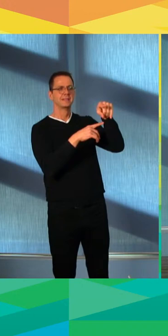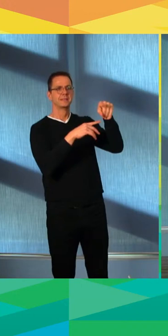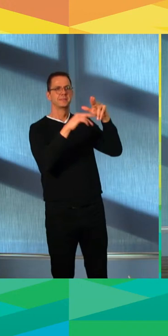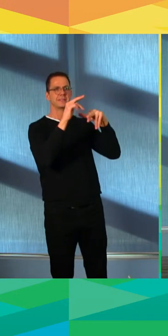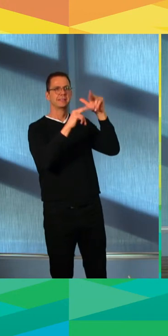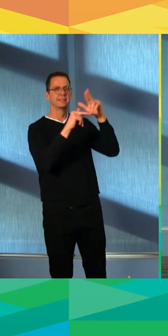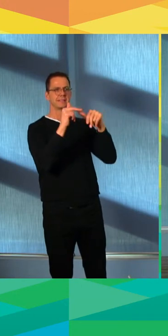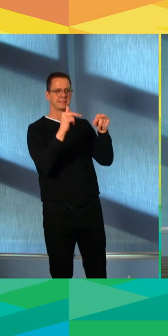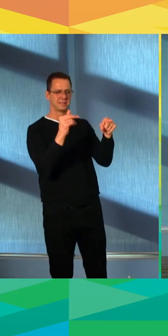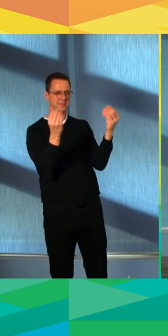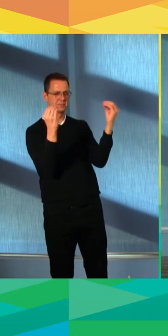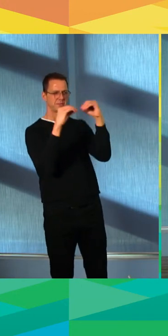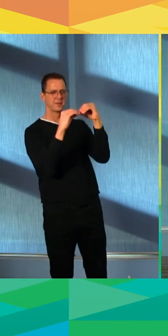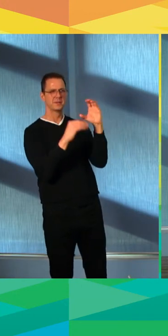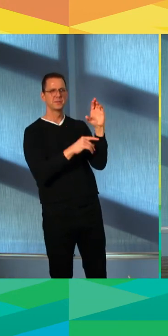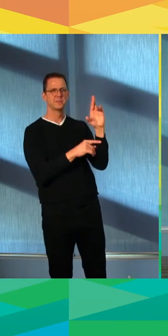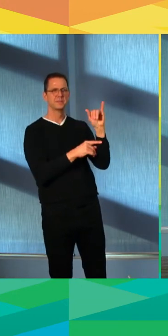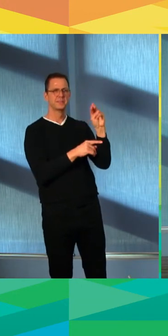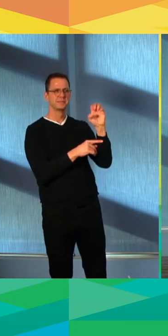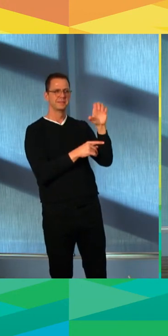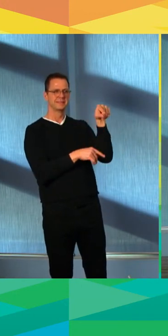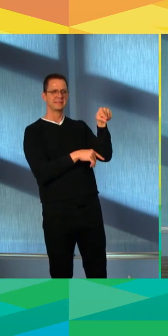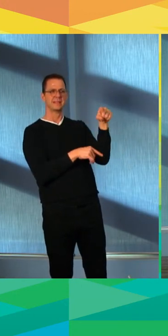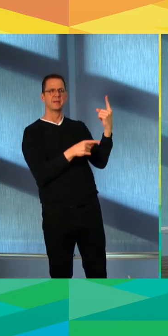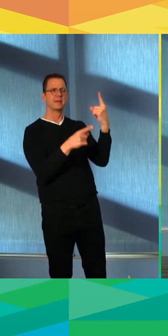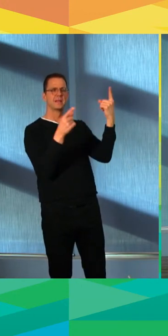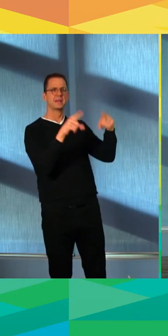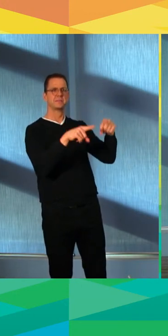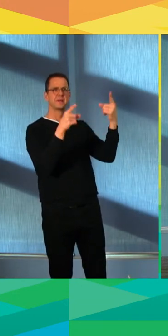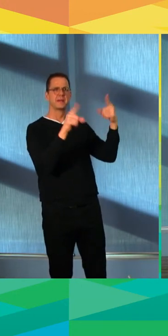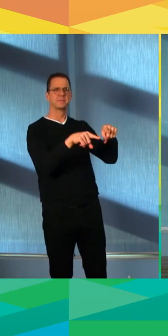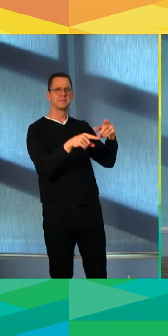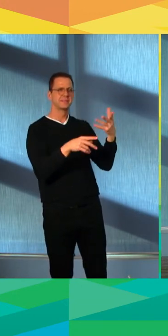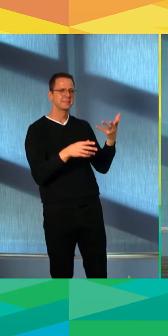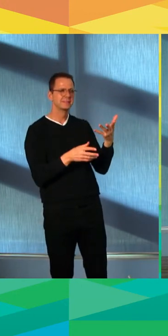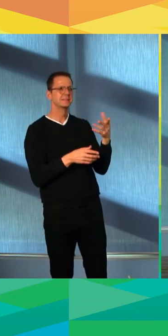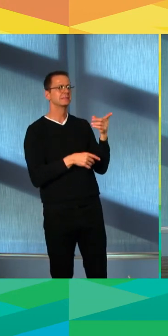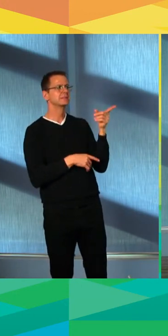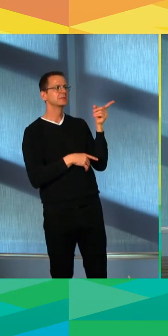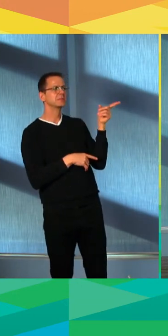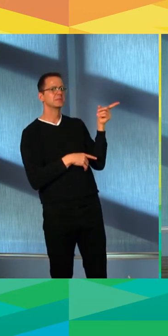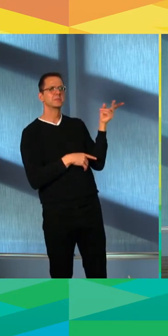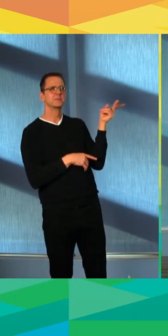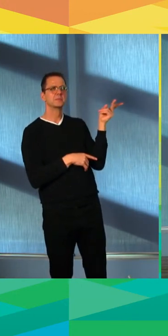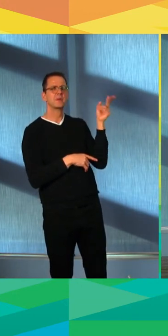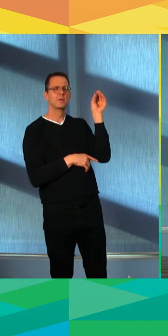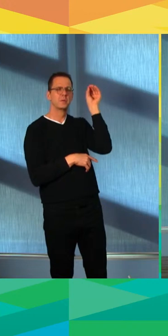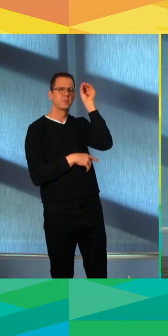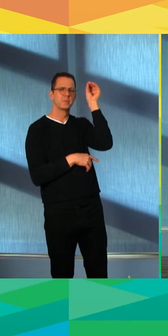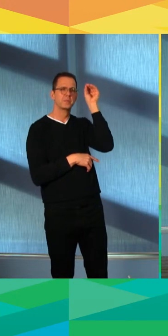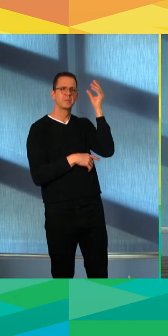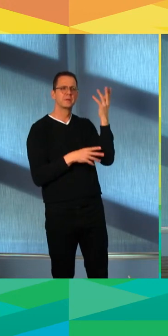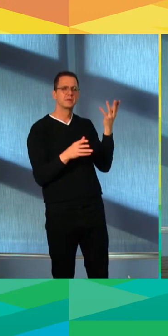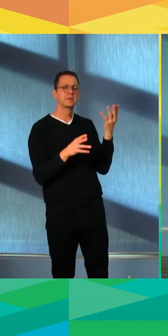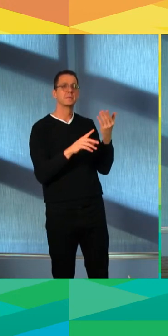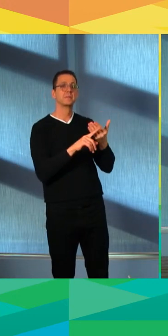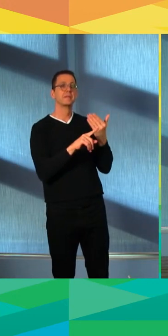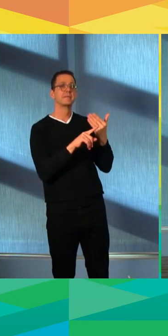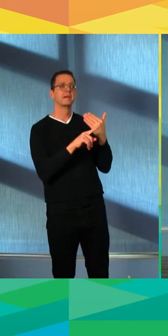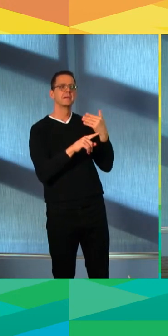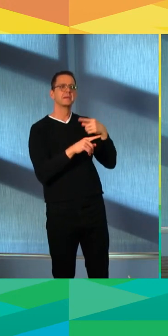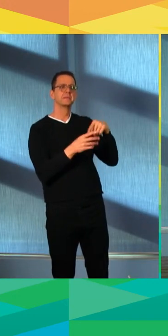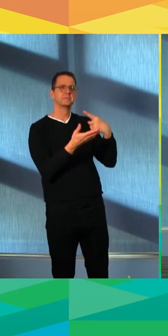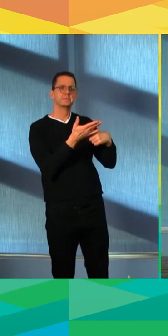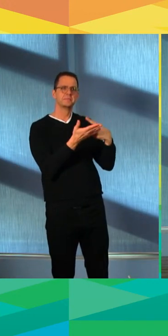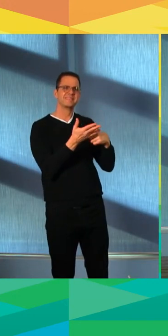to us about your thoughts there? I know in the past we've said it's important for people to feel safe on transit. What do you guys take away from the police